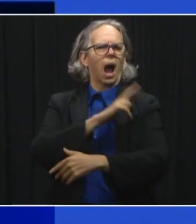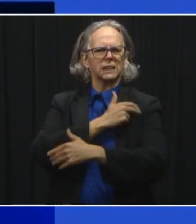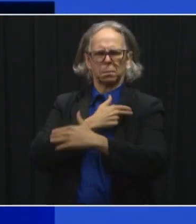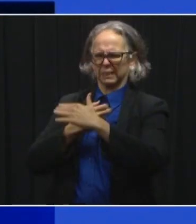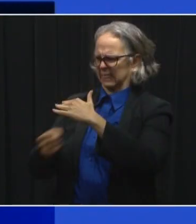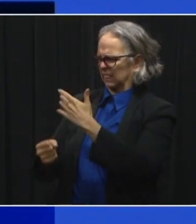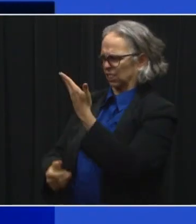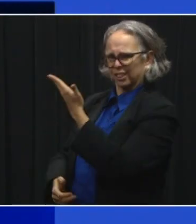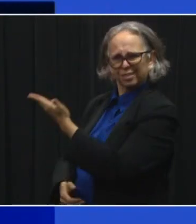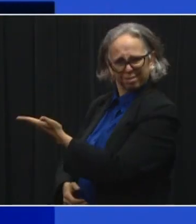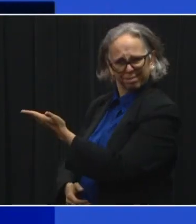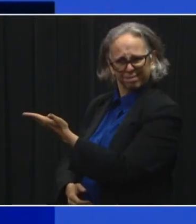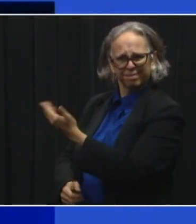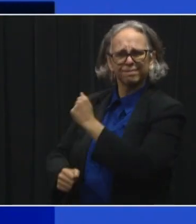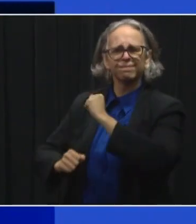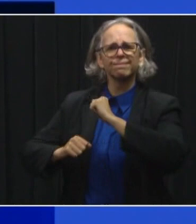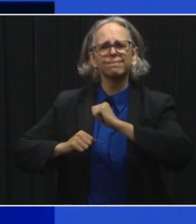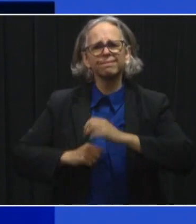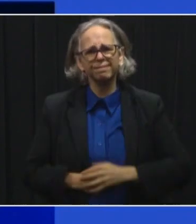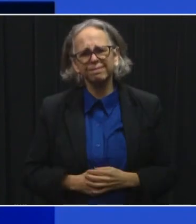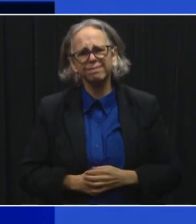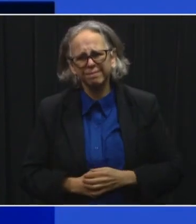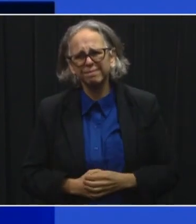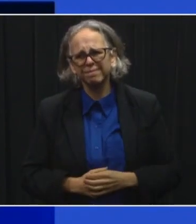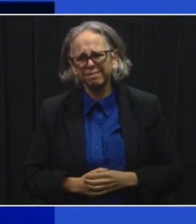go to go to hospitalizations.